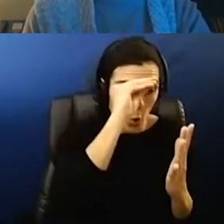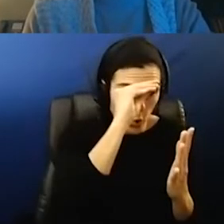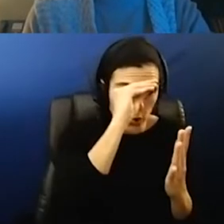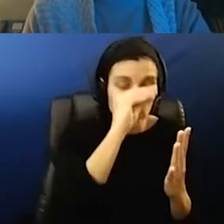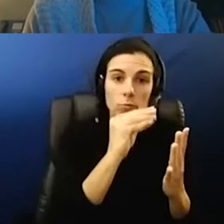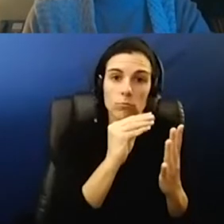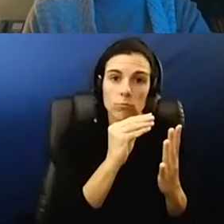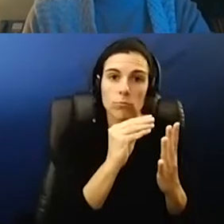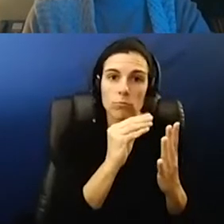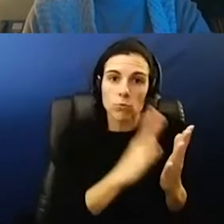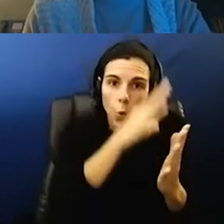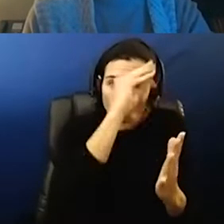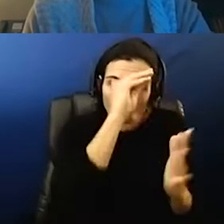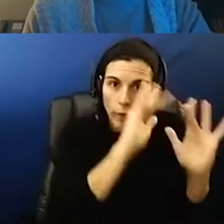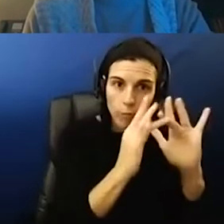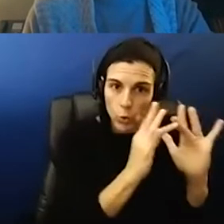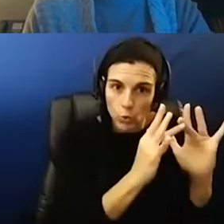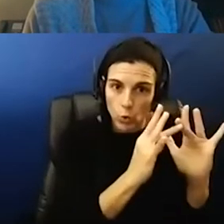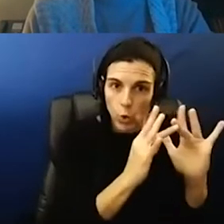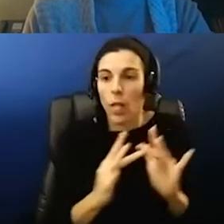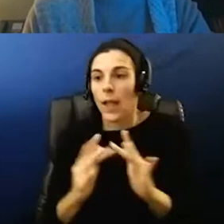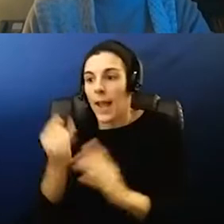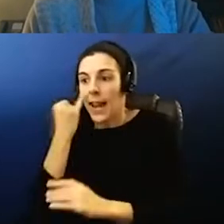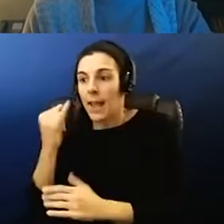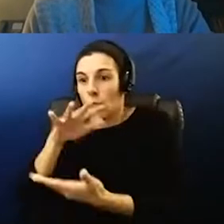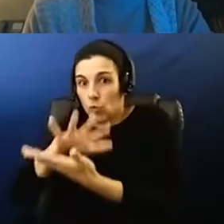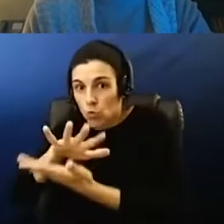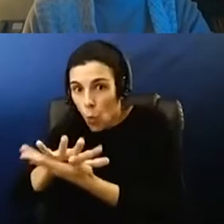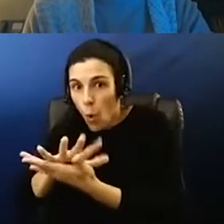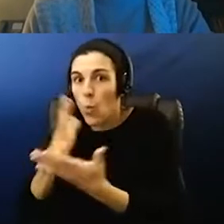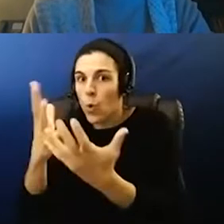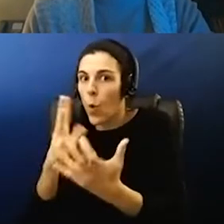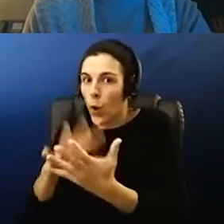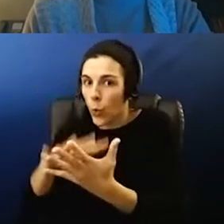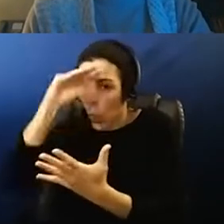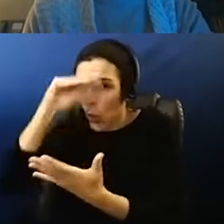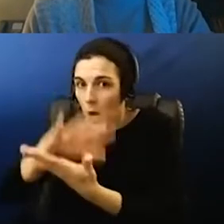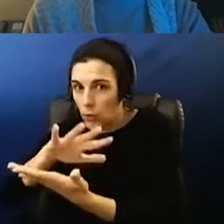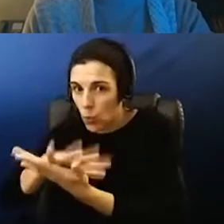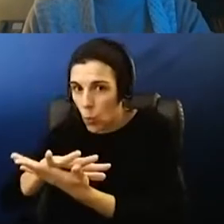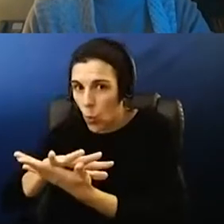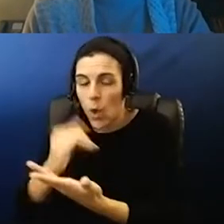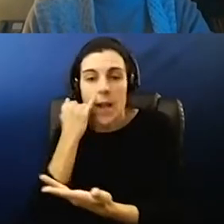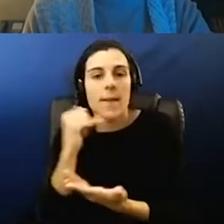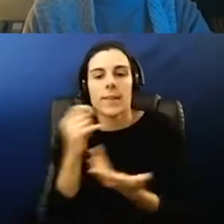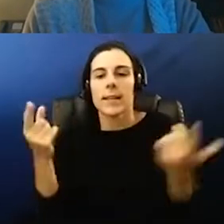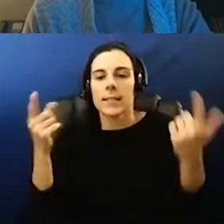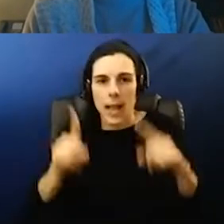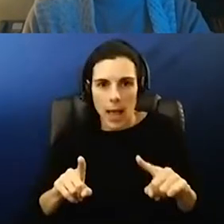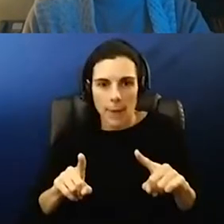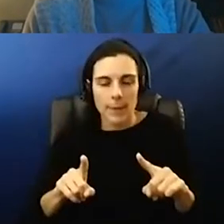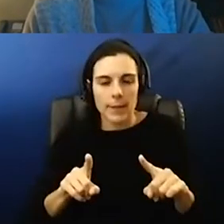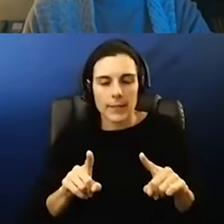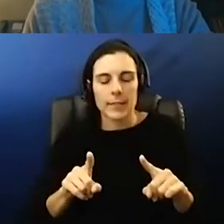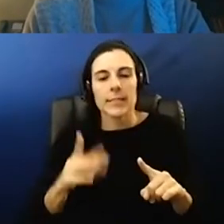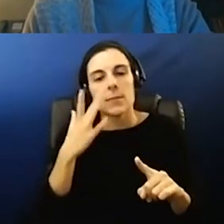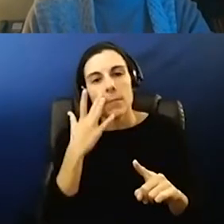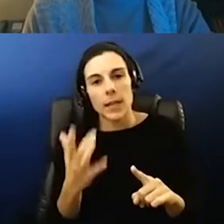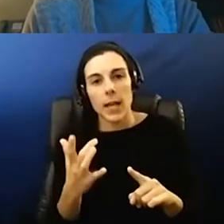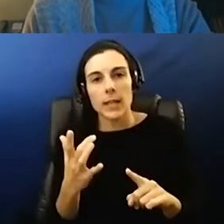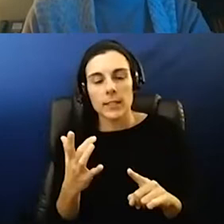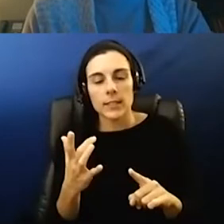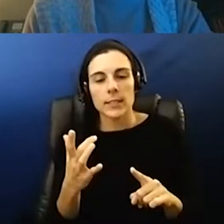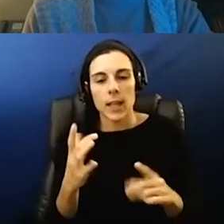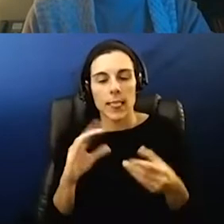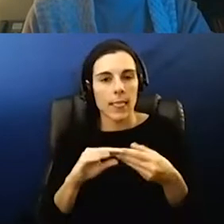face-to-face kids to learn face-to-face that is what we want and when that doesn't happen it's it's primarily because the